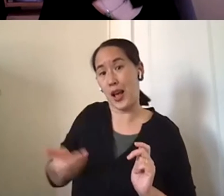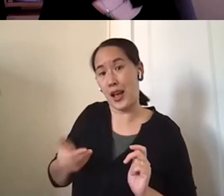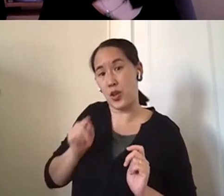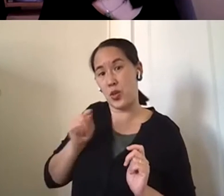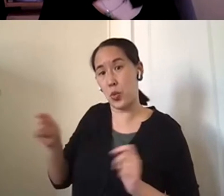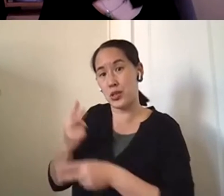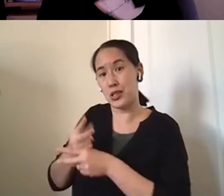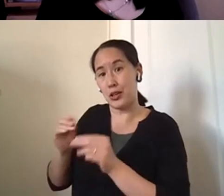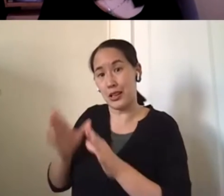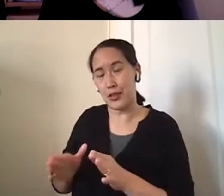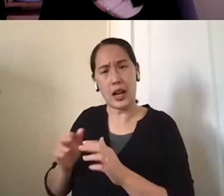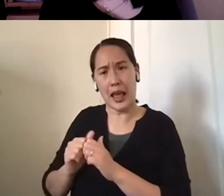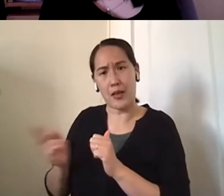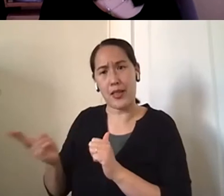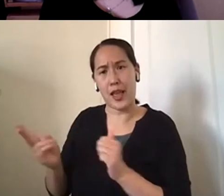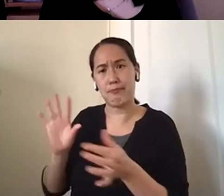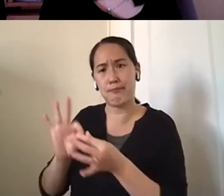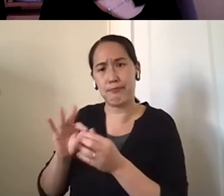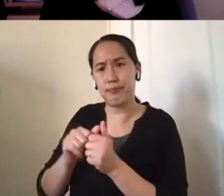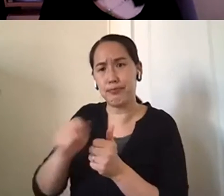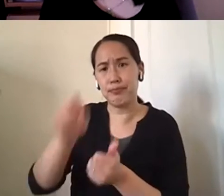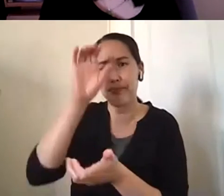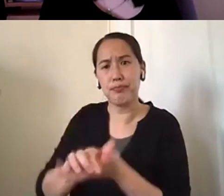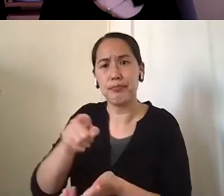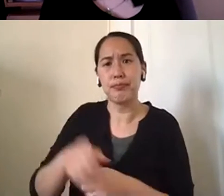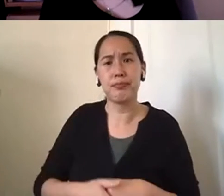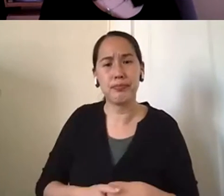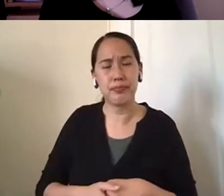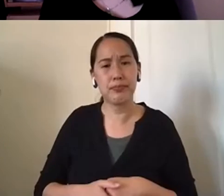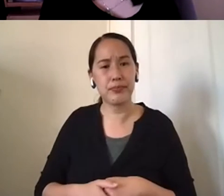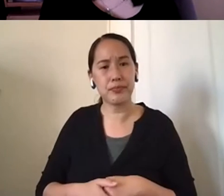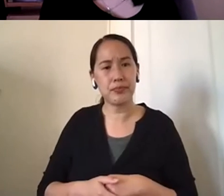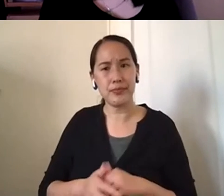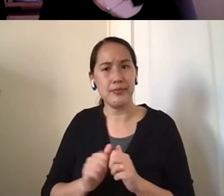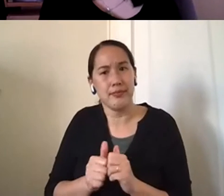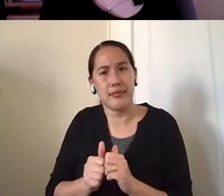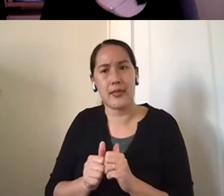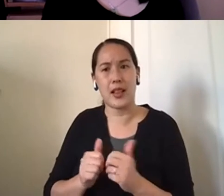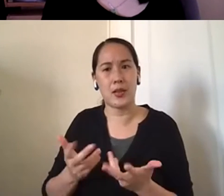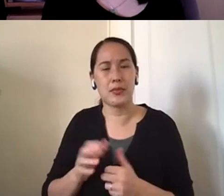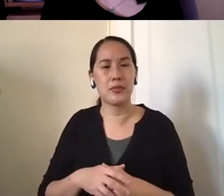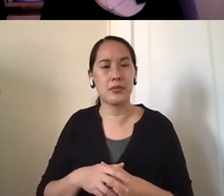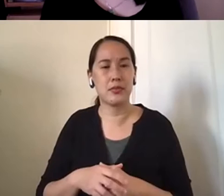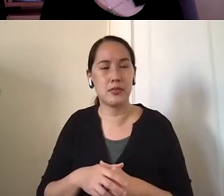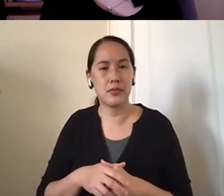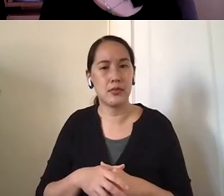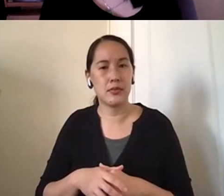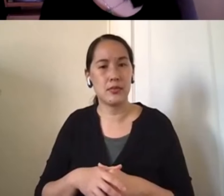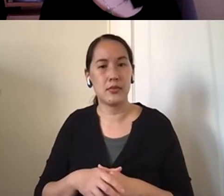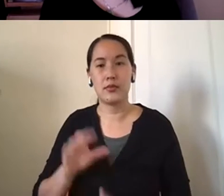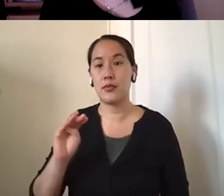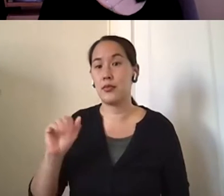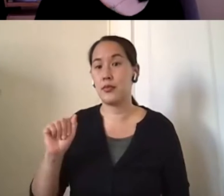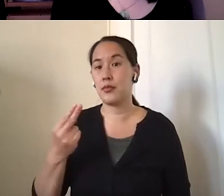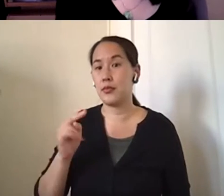specific ways that they connected with him and, and how did, how did that work? Yeah. So,